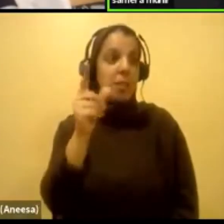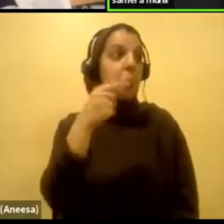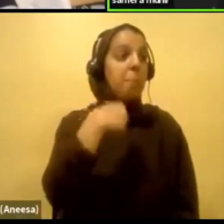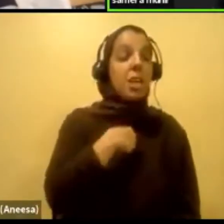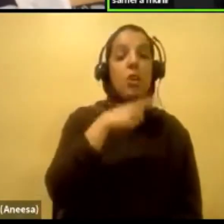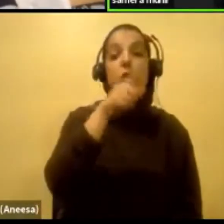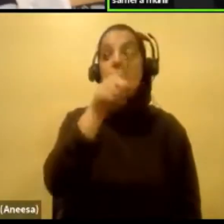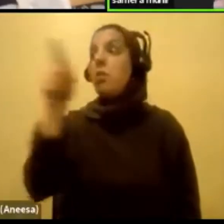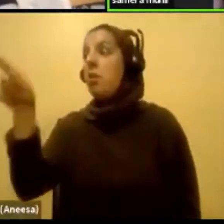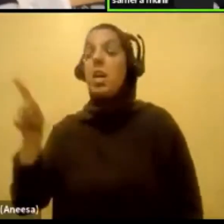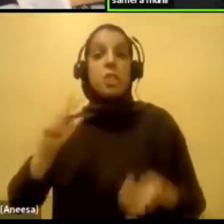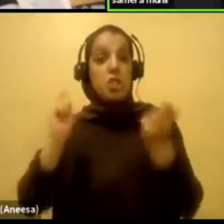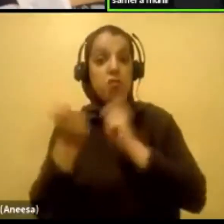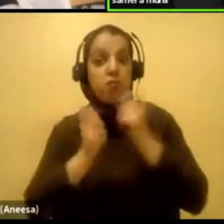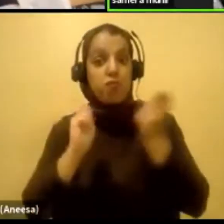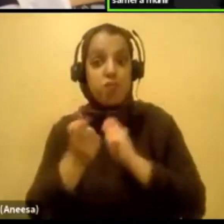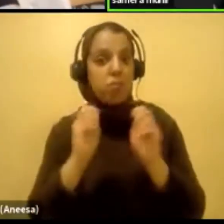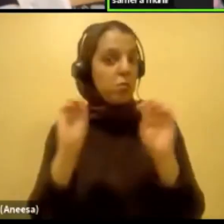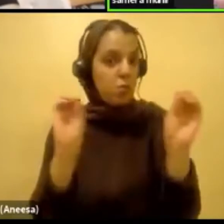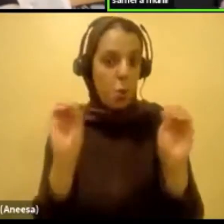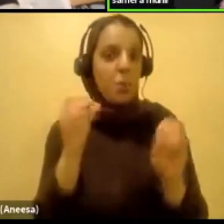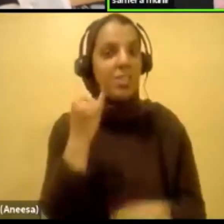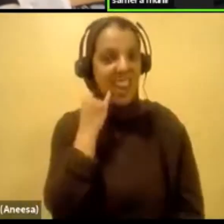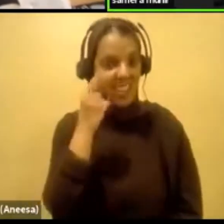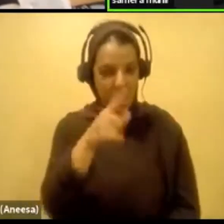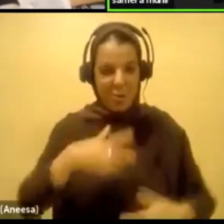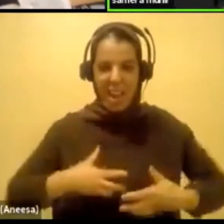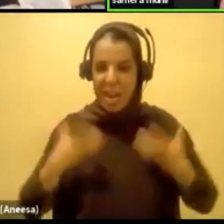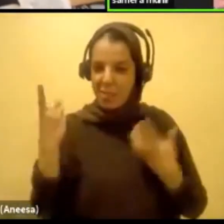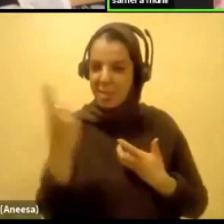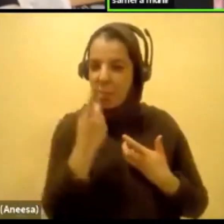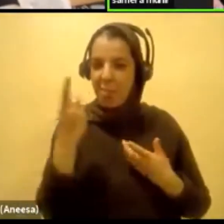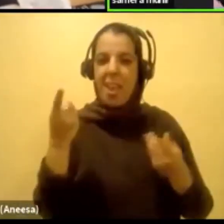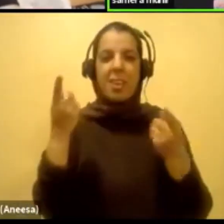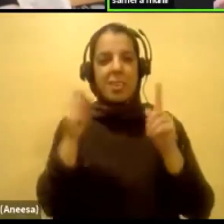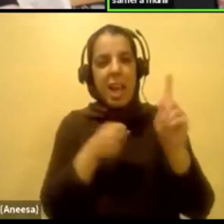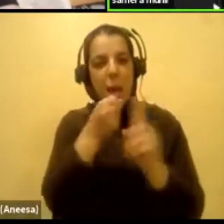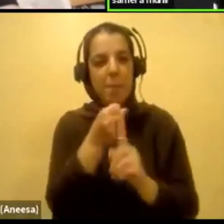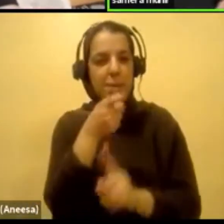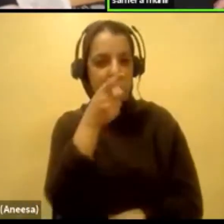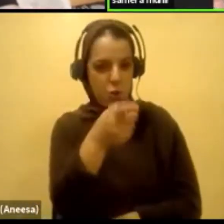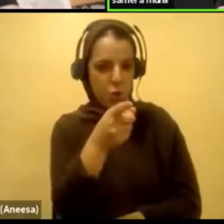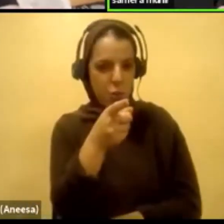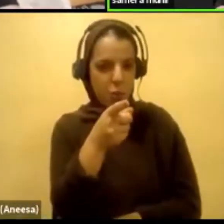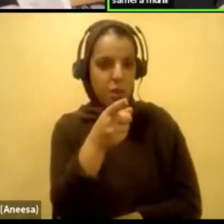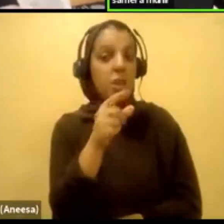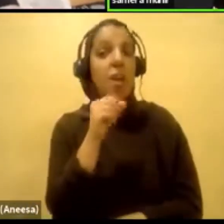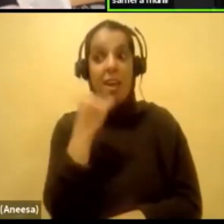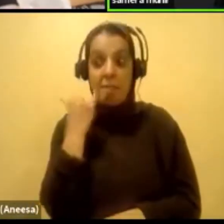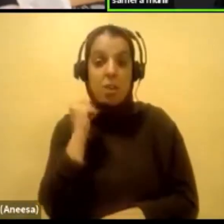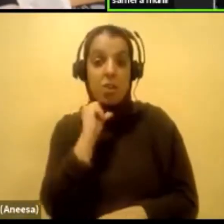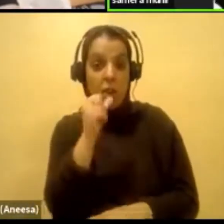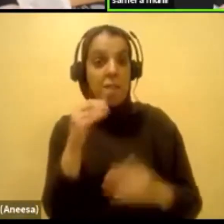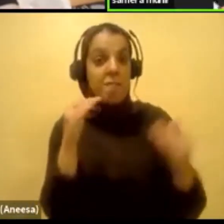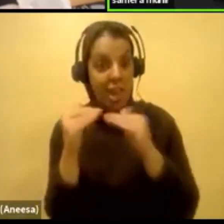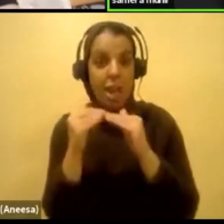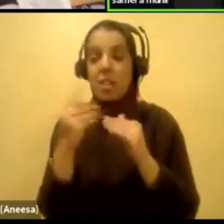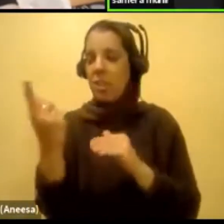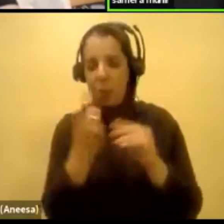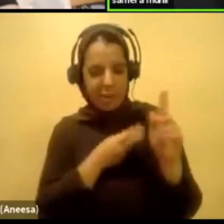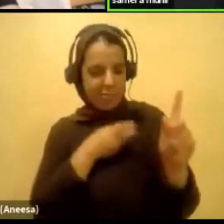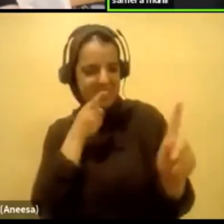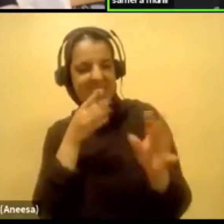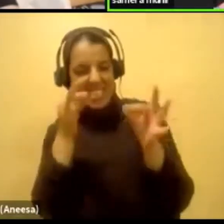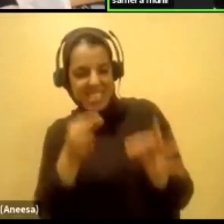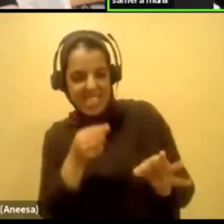else. So if you're angry at something that has happened to you, that's like, that is not fair. And you were targeted, be angry,